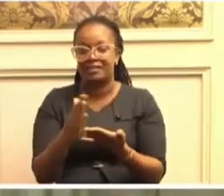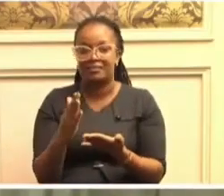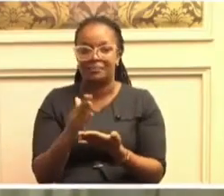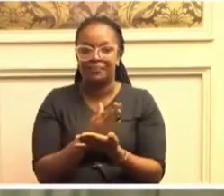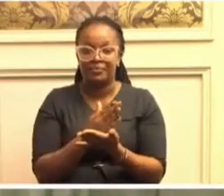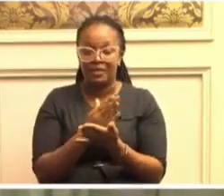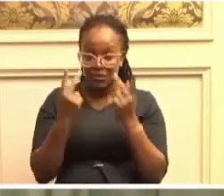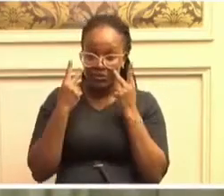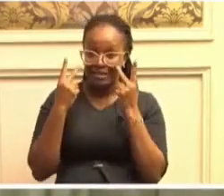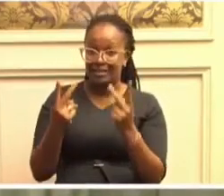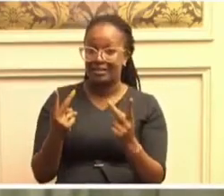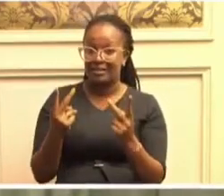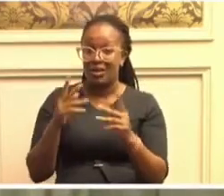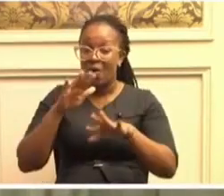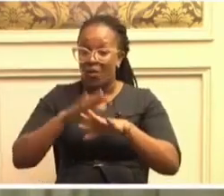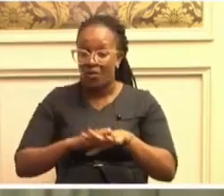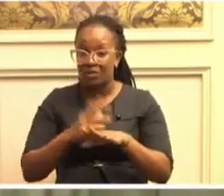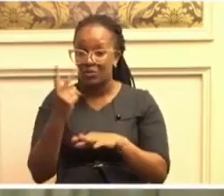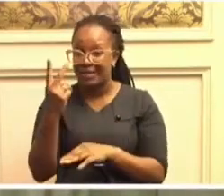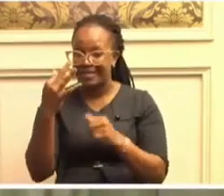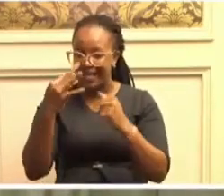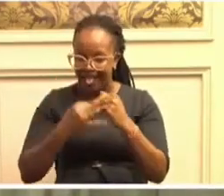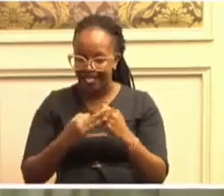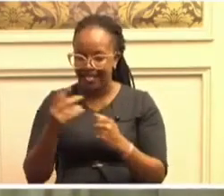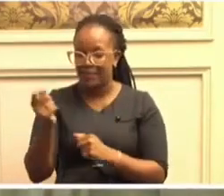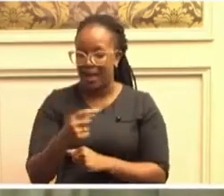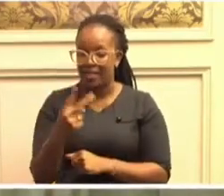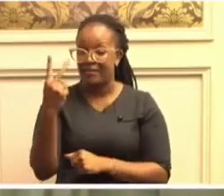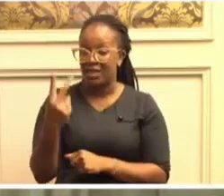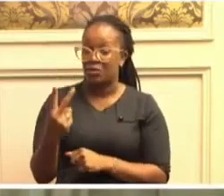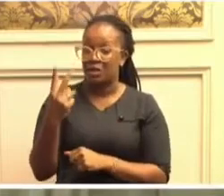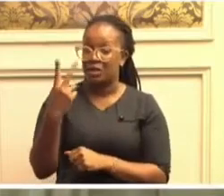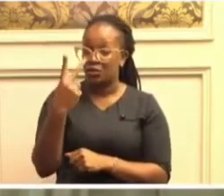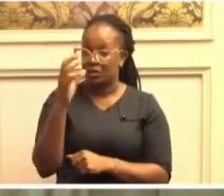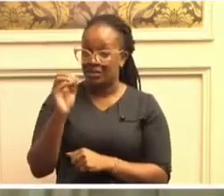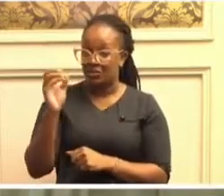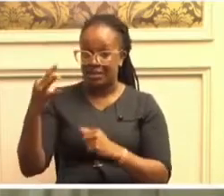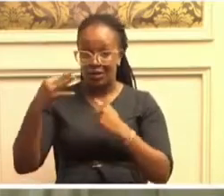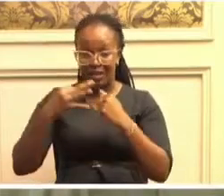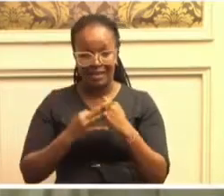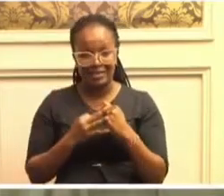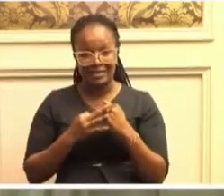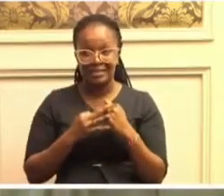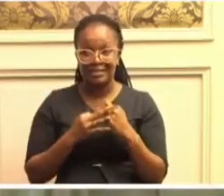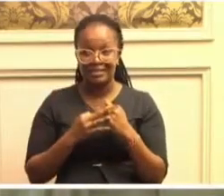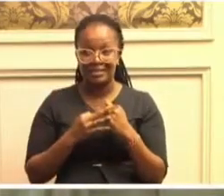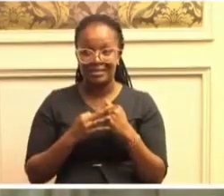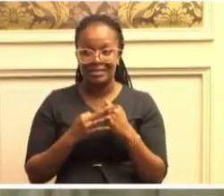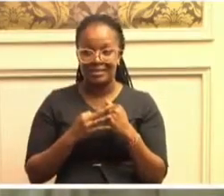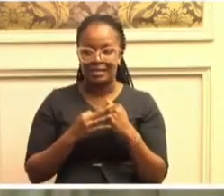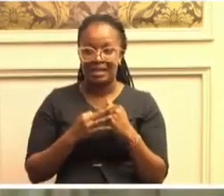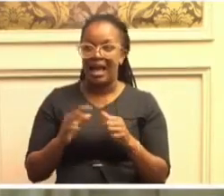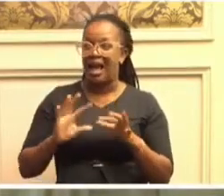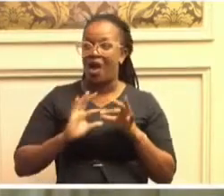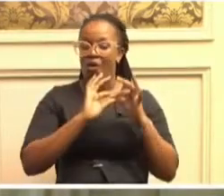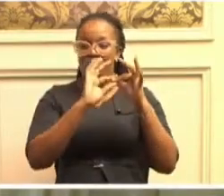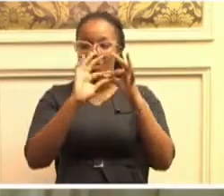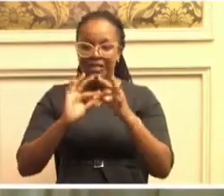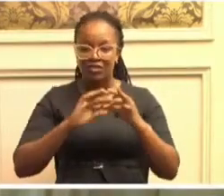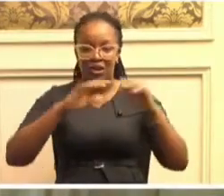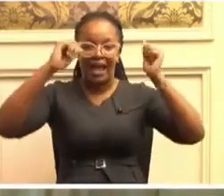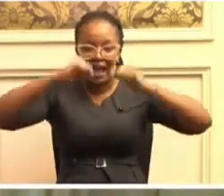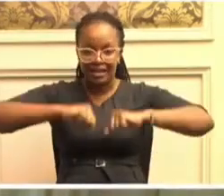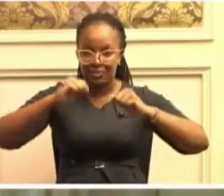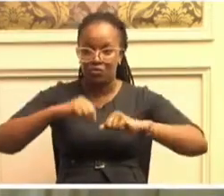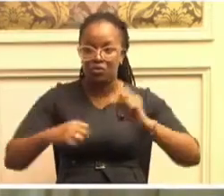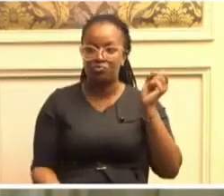You see, on the 28th of February 2008, a coalition agreement was cobbled,